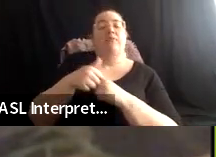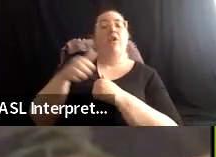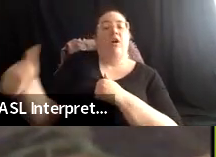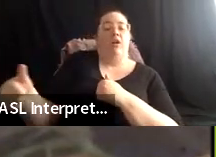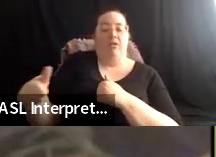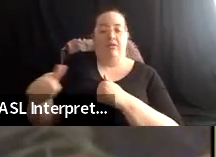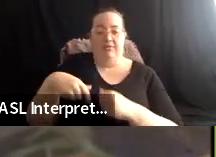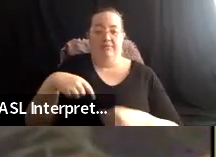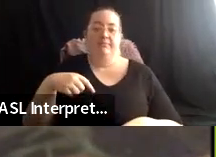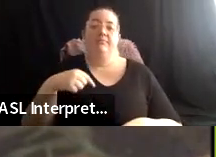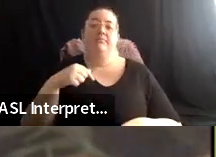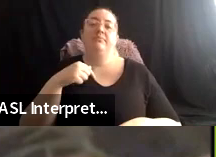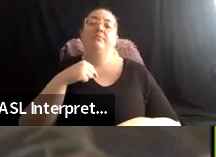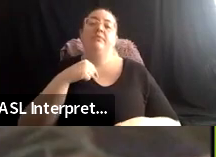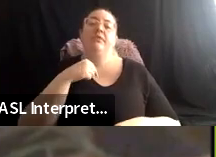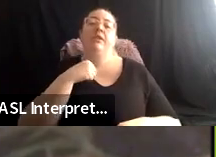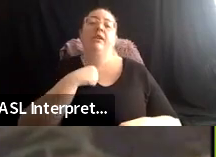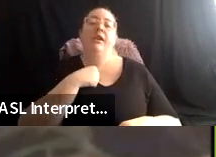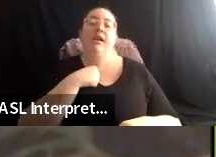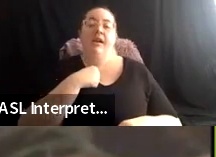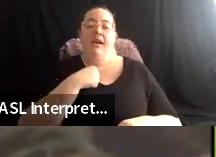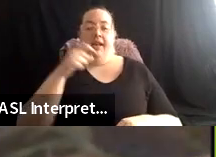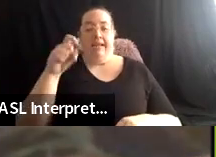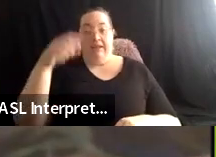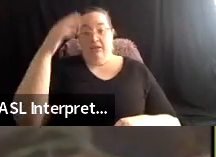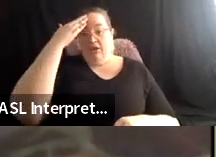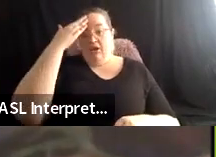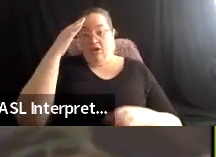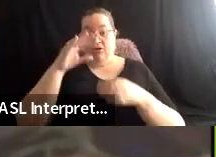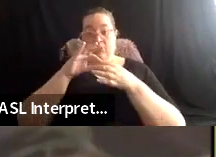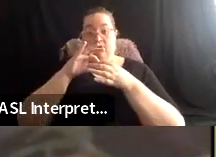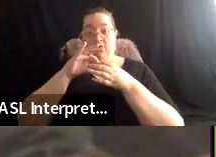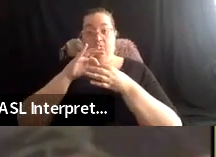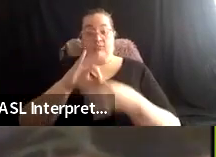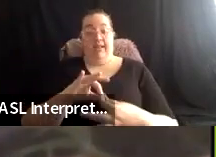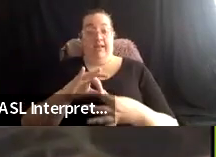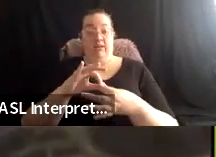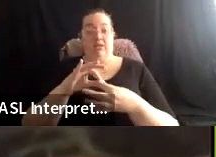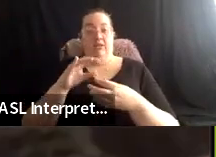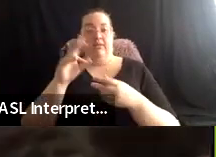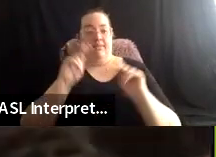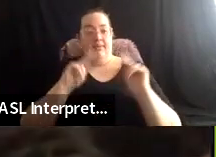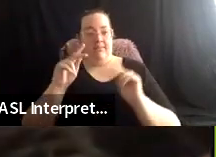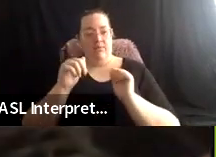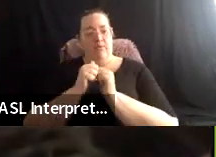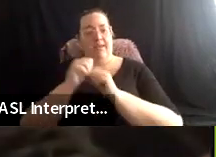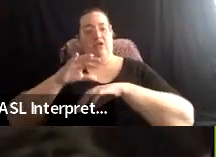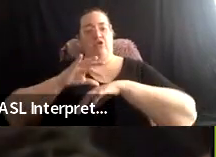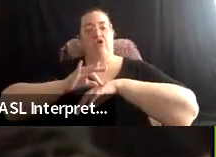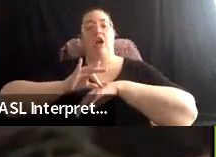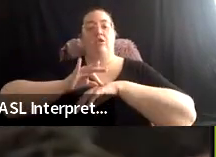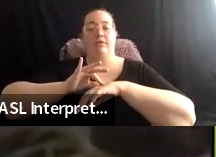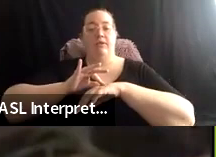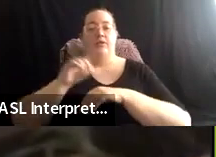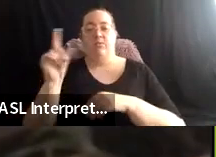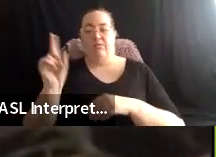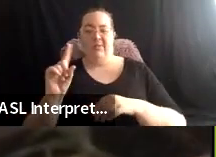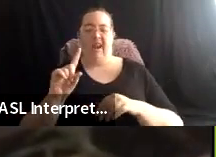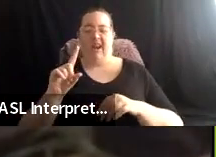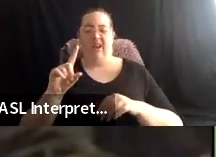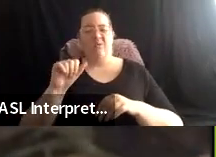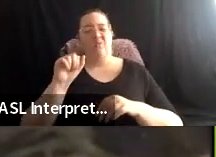folks, and every geography, uh, um, uh, is, is going to be different where you are, the,